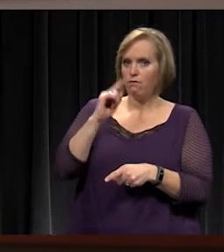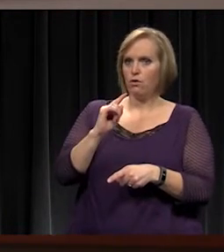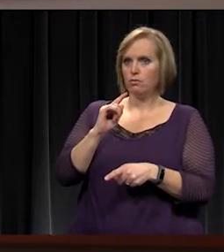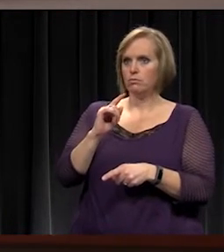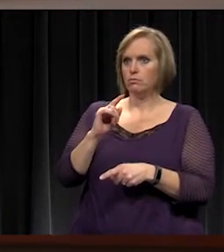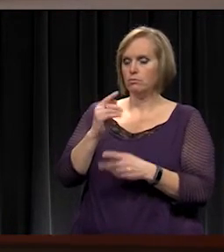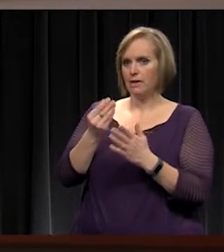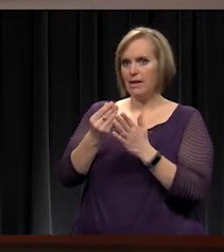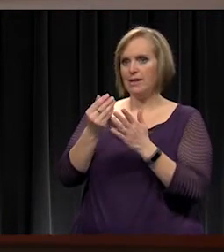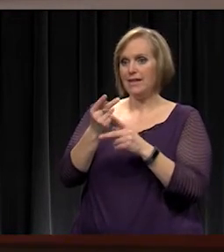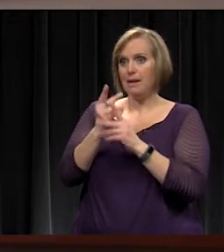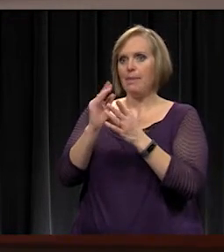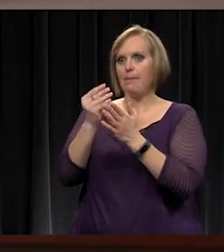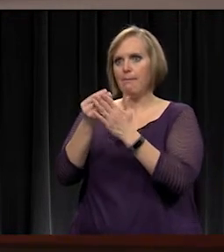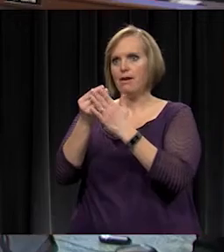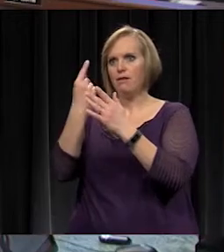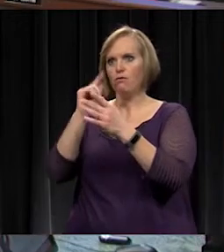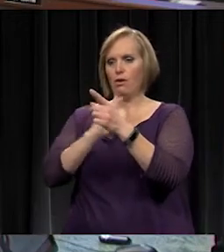Yes. Okay.